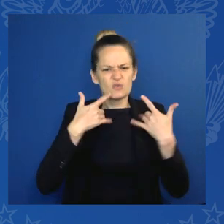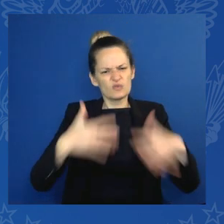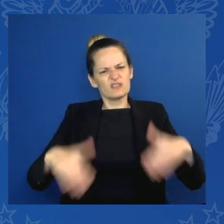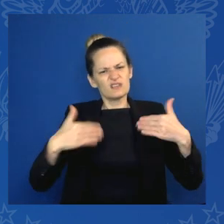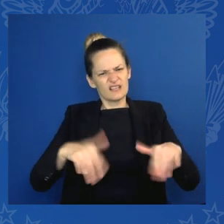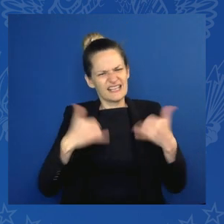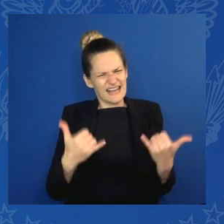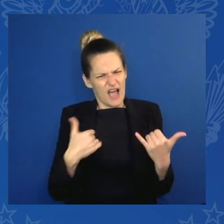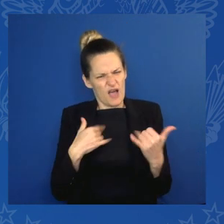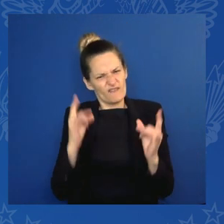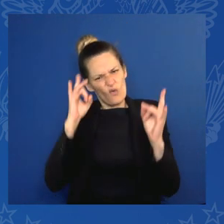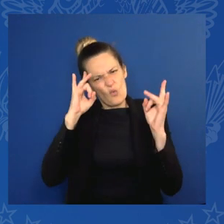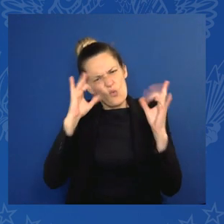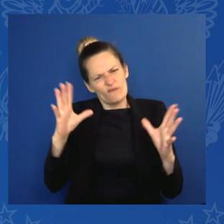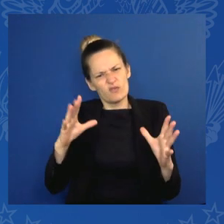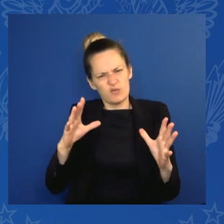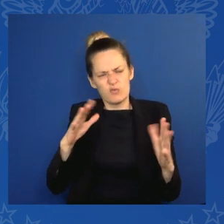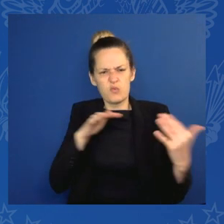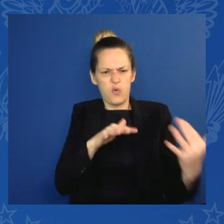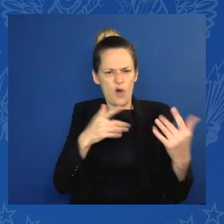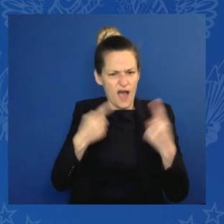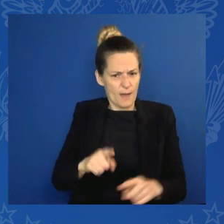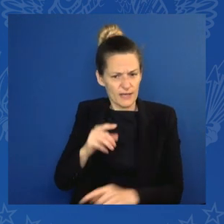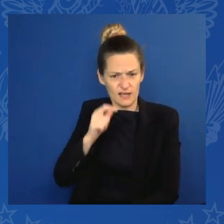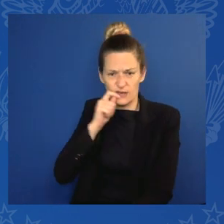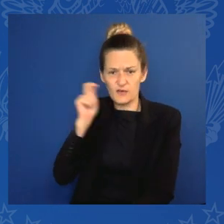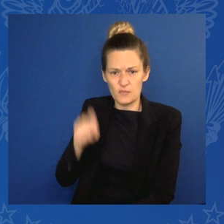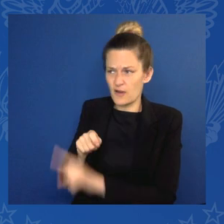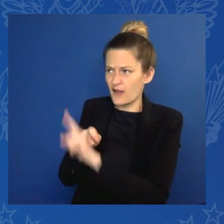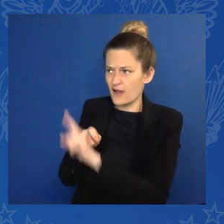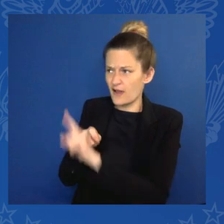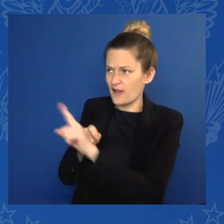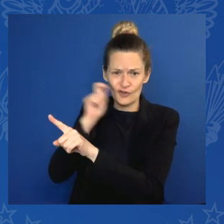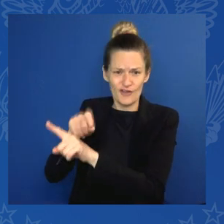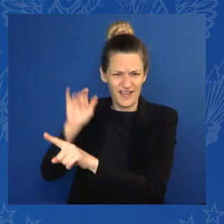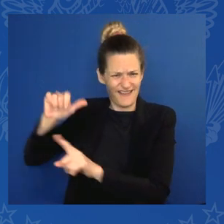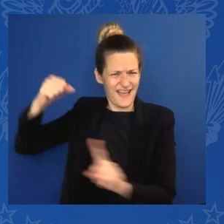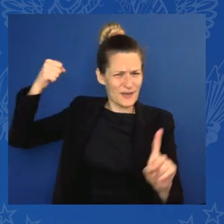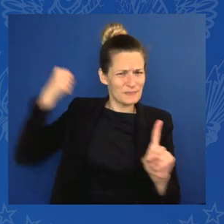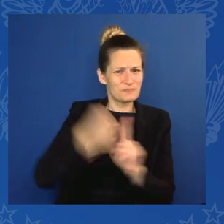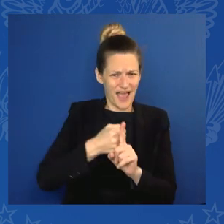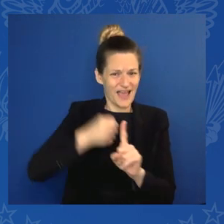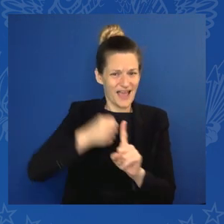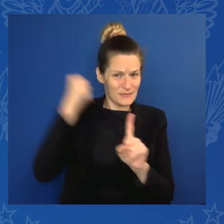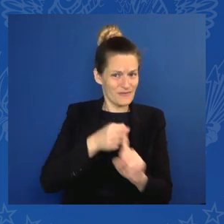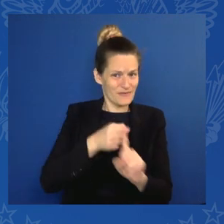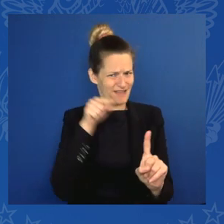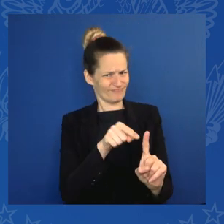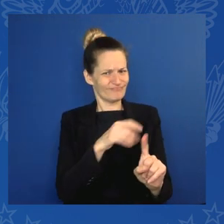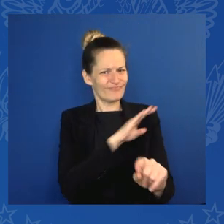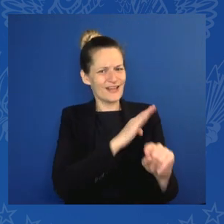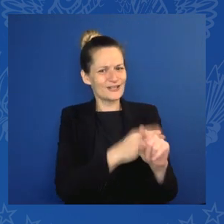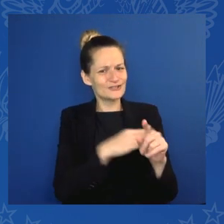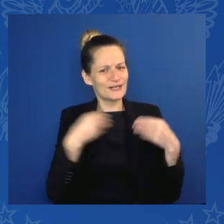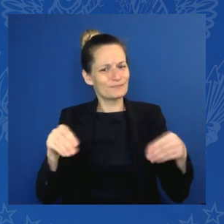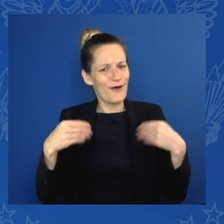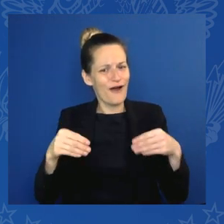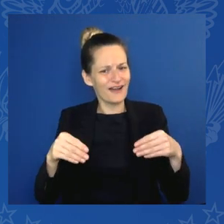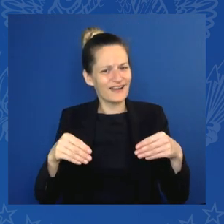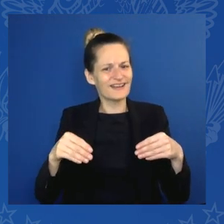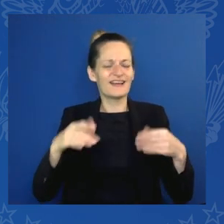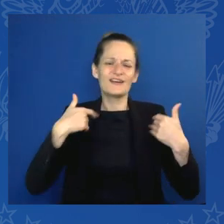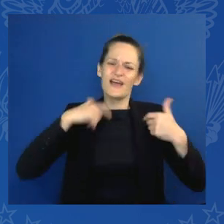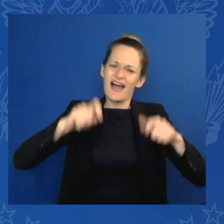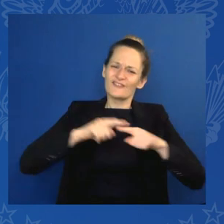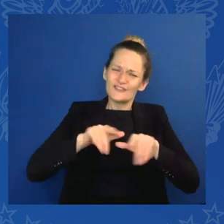on our energy markets. We need worldwide effort to invest in transformative clean energy projects to ensure that critical